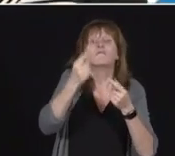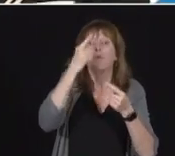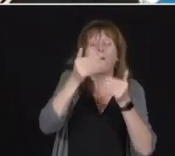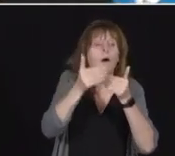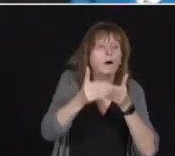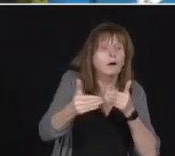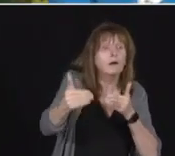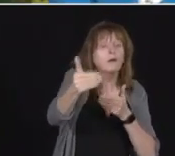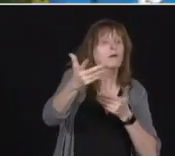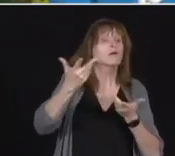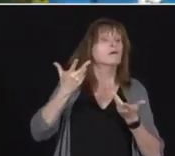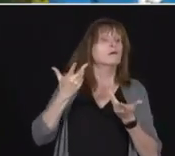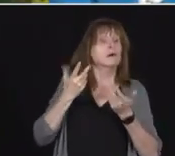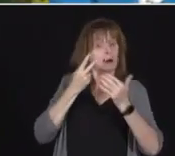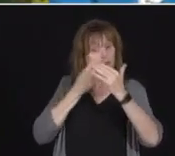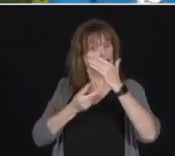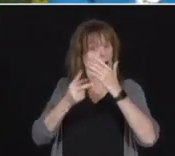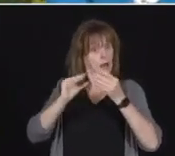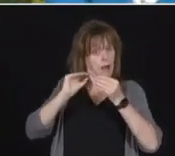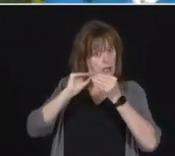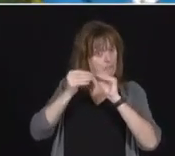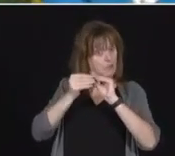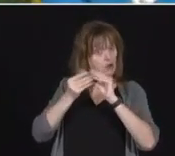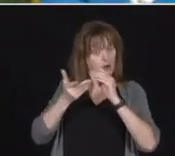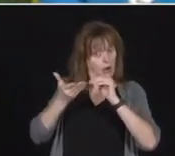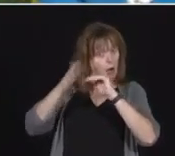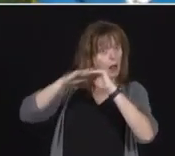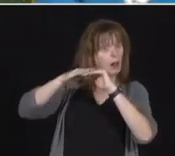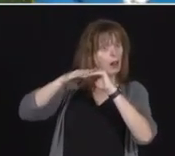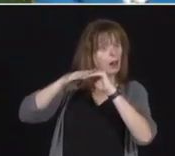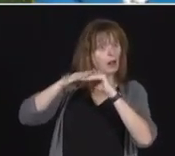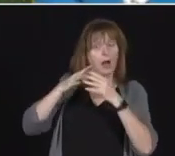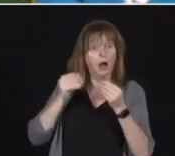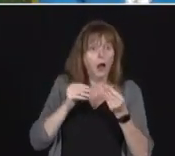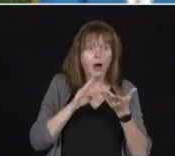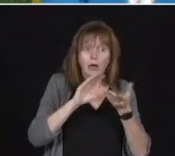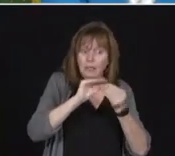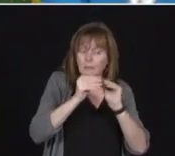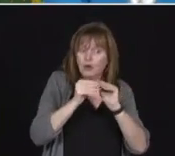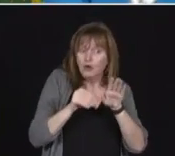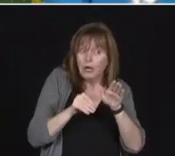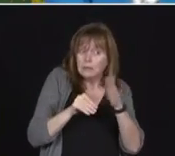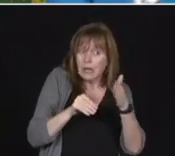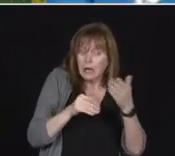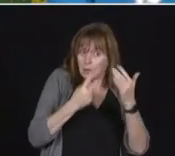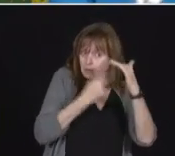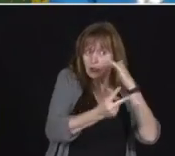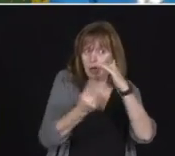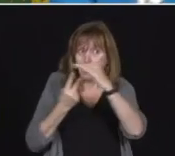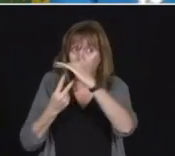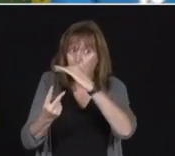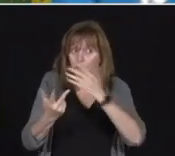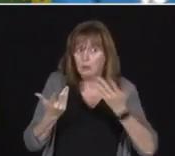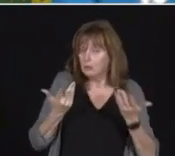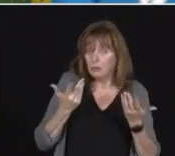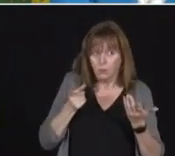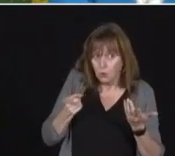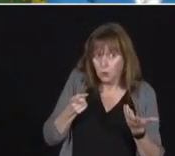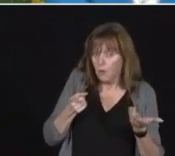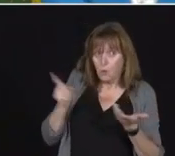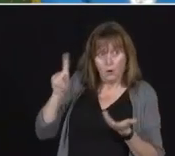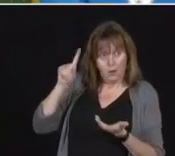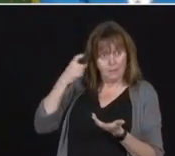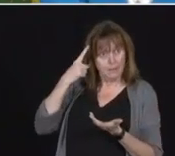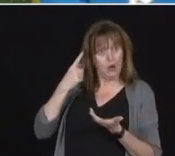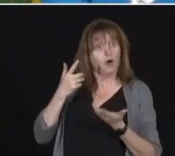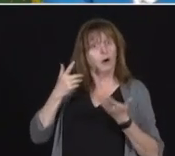cases and deaths. I am just wondering if that is something that the premier or yourself is looking at releasing in